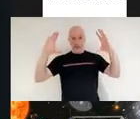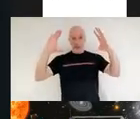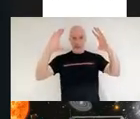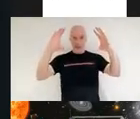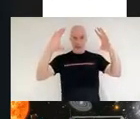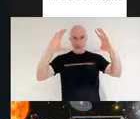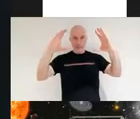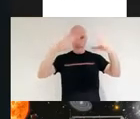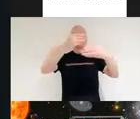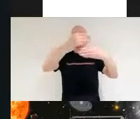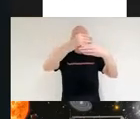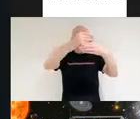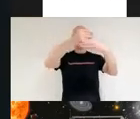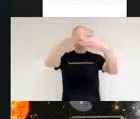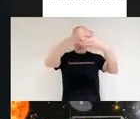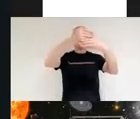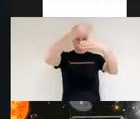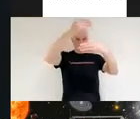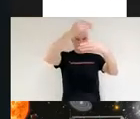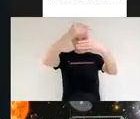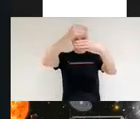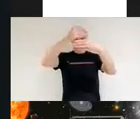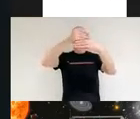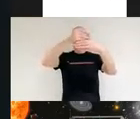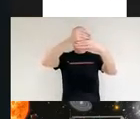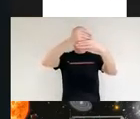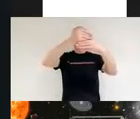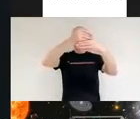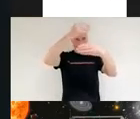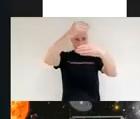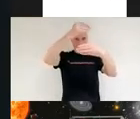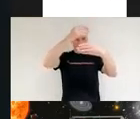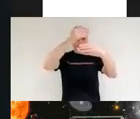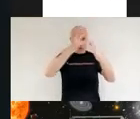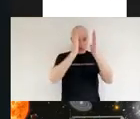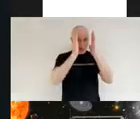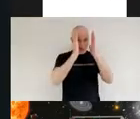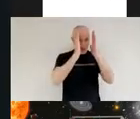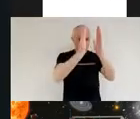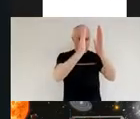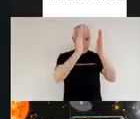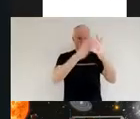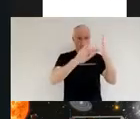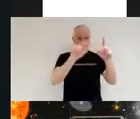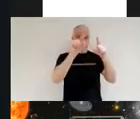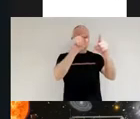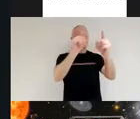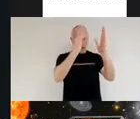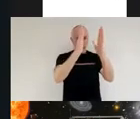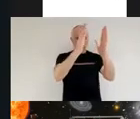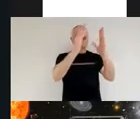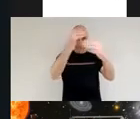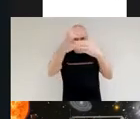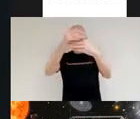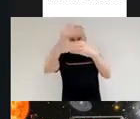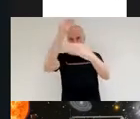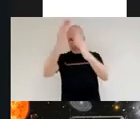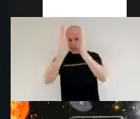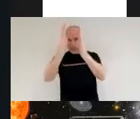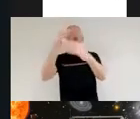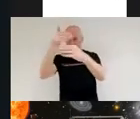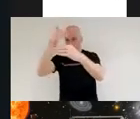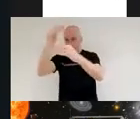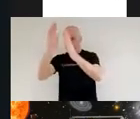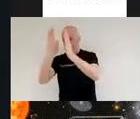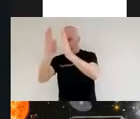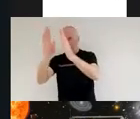gates to the areas that are interesting to make sure that you're just getting the light from those objects and then you can start to analyze